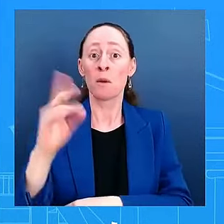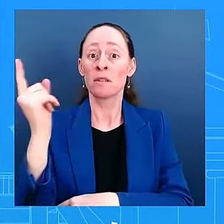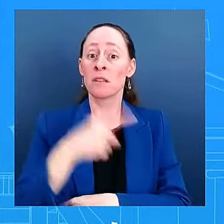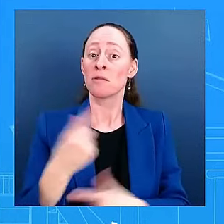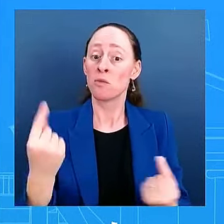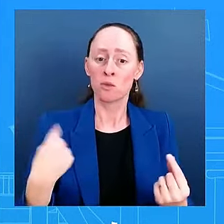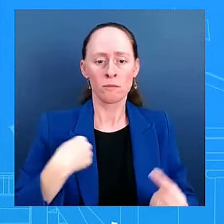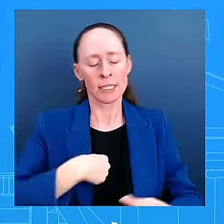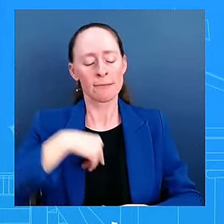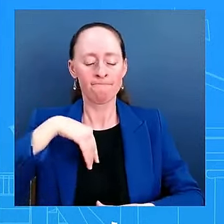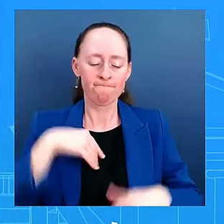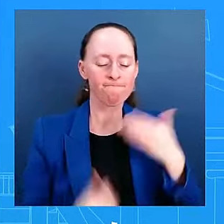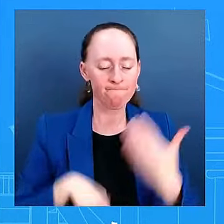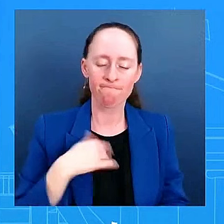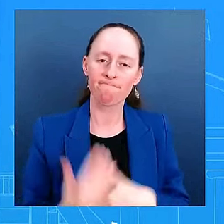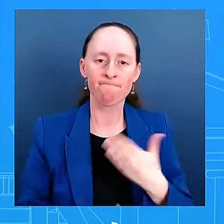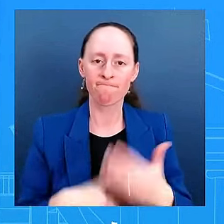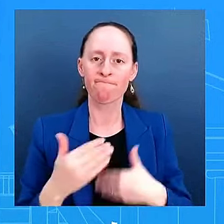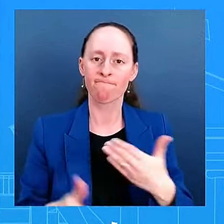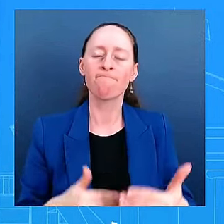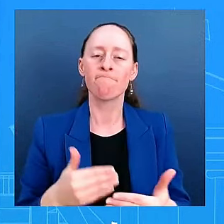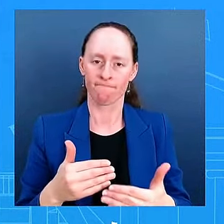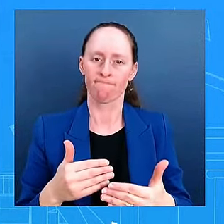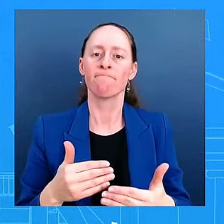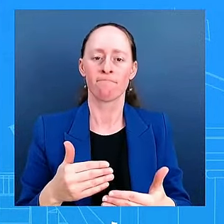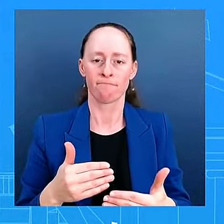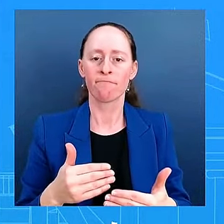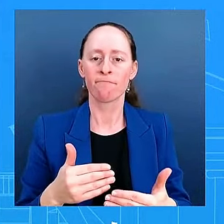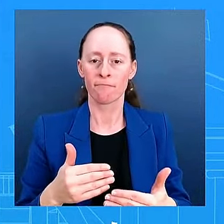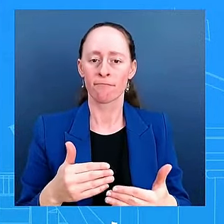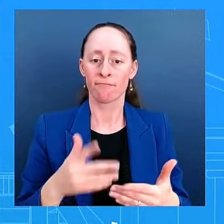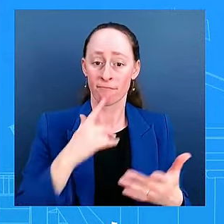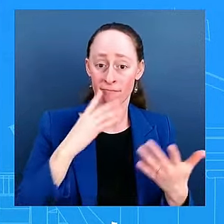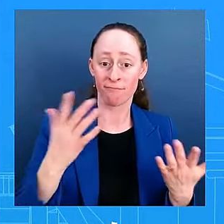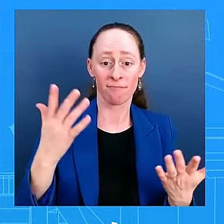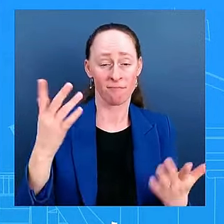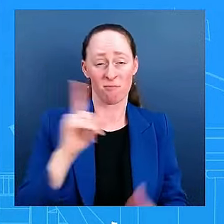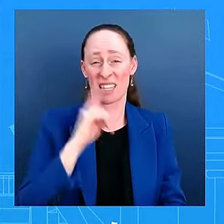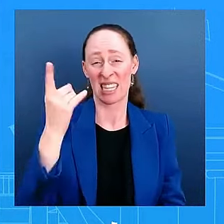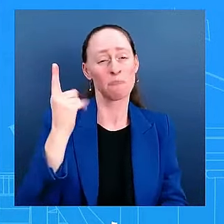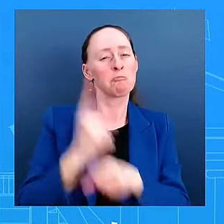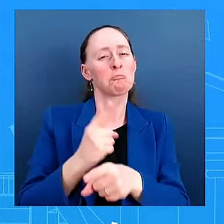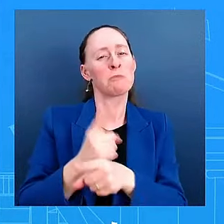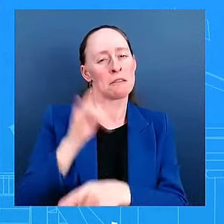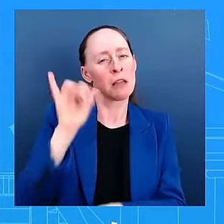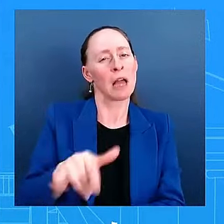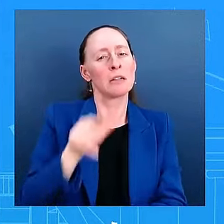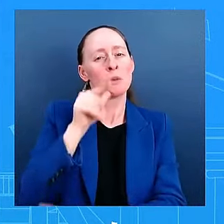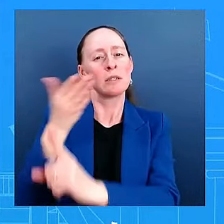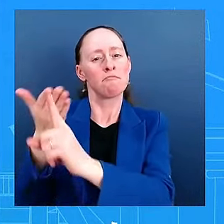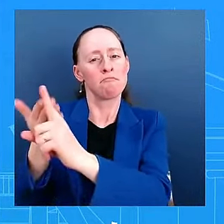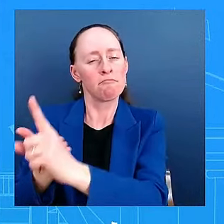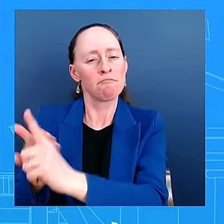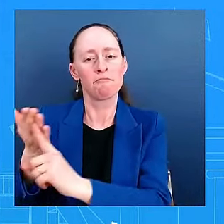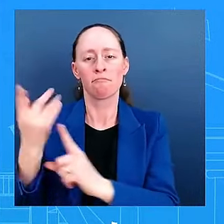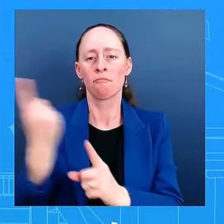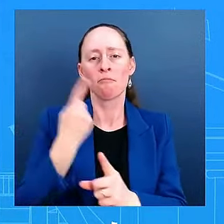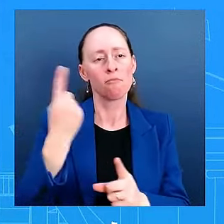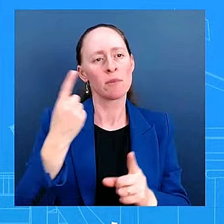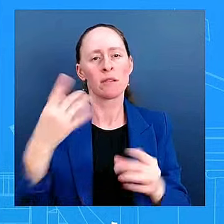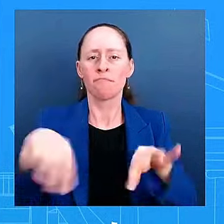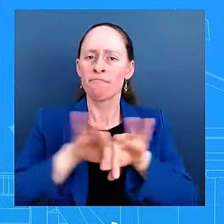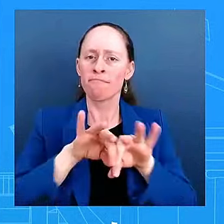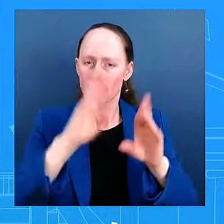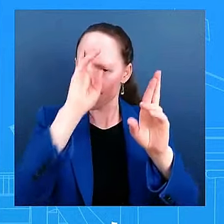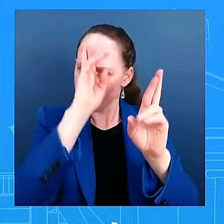who this president is and how he sees the importance of respecting the American people and how it